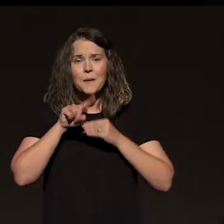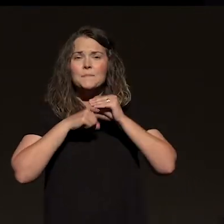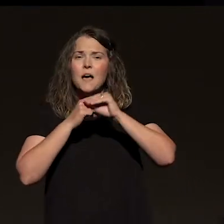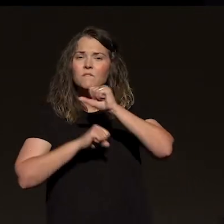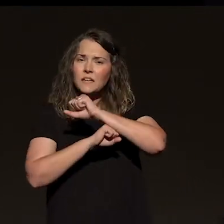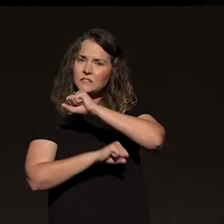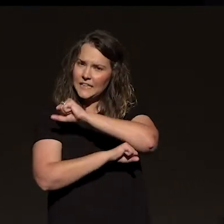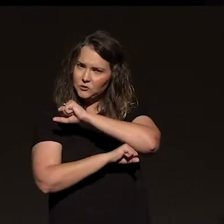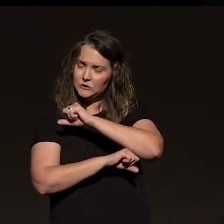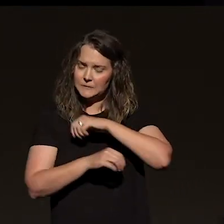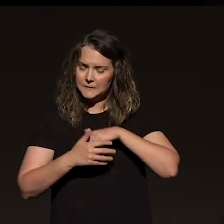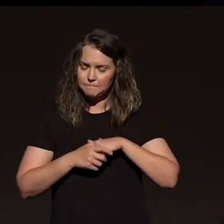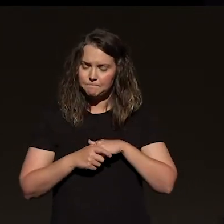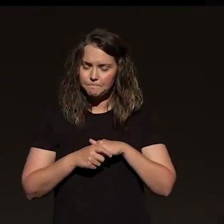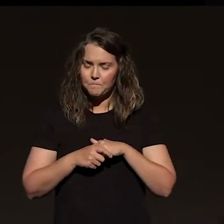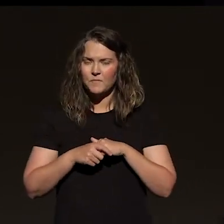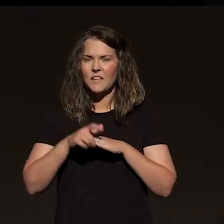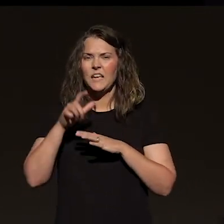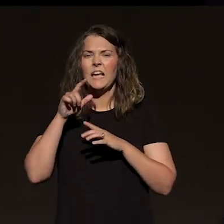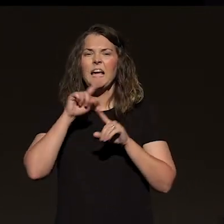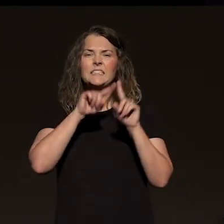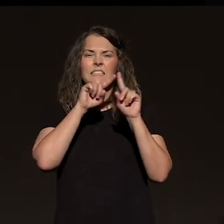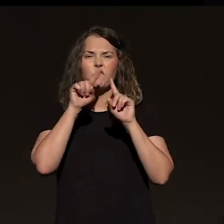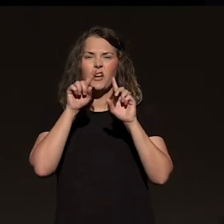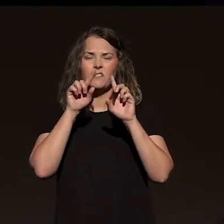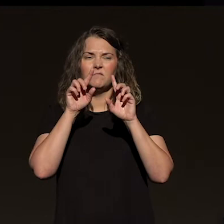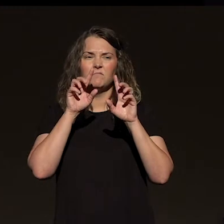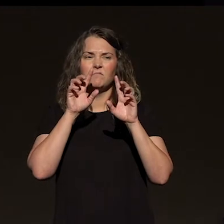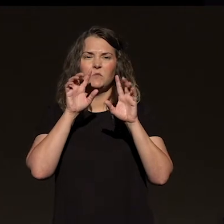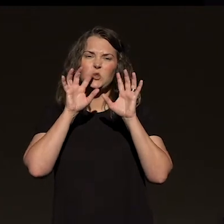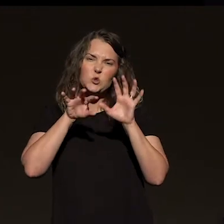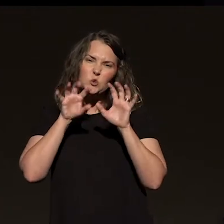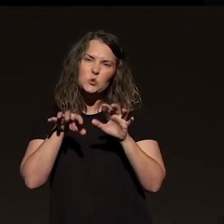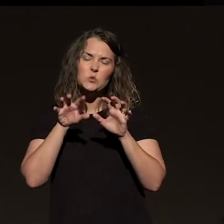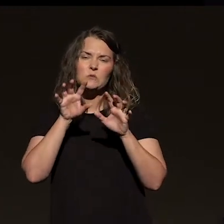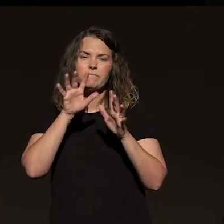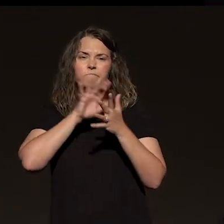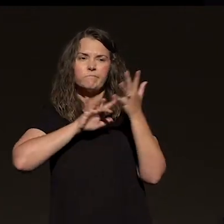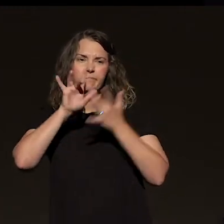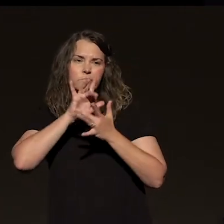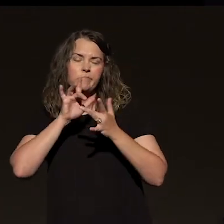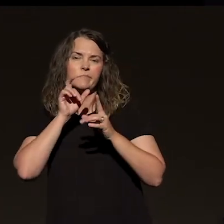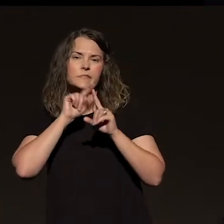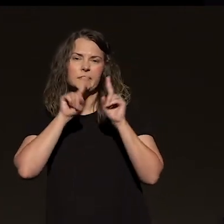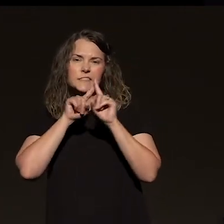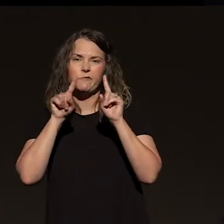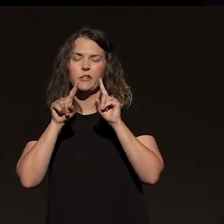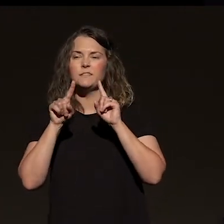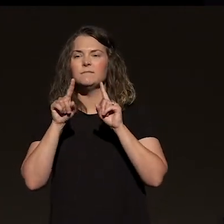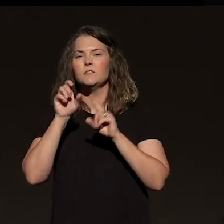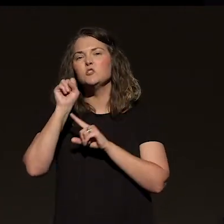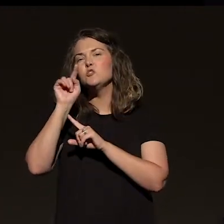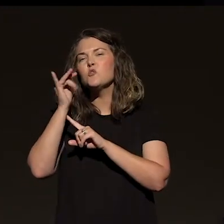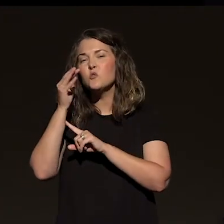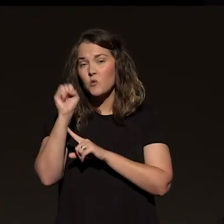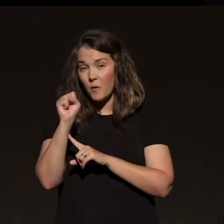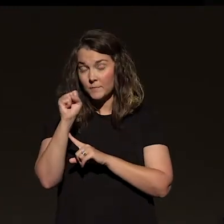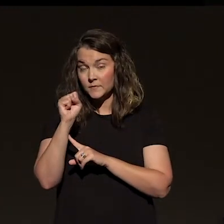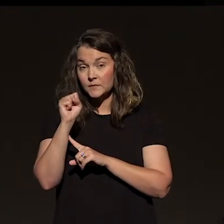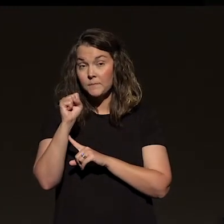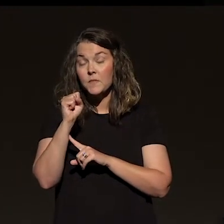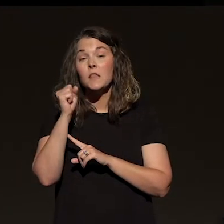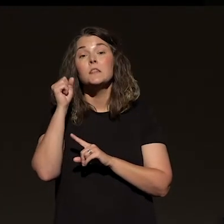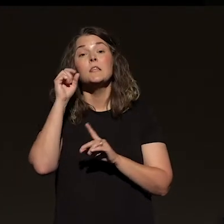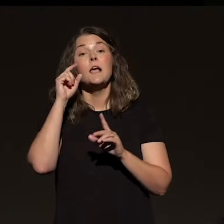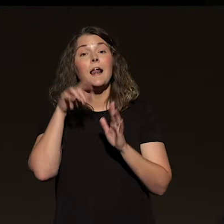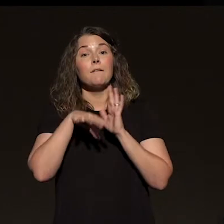incredible story from 2008, a story from Gilchrist, Texas, this incredible picture of a house that's